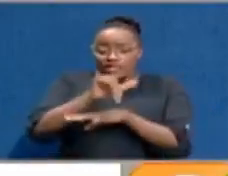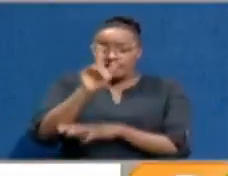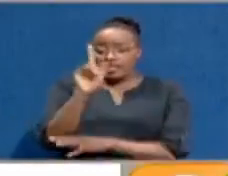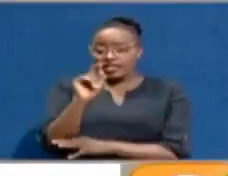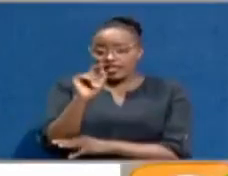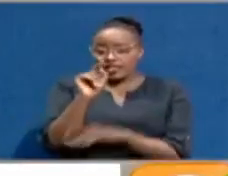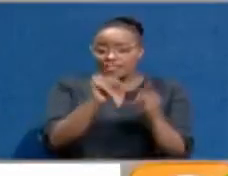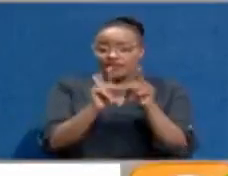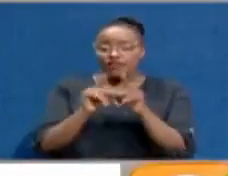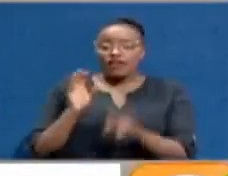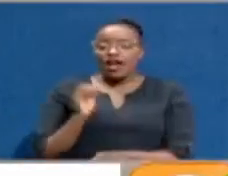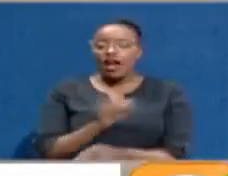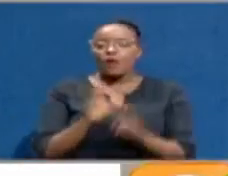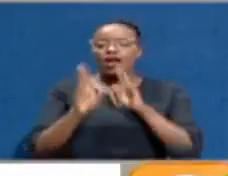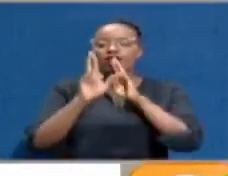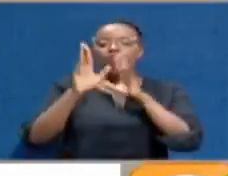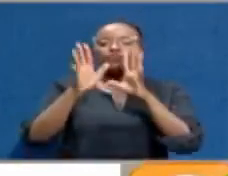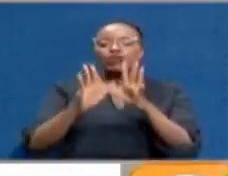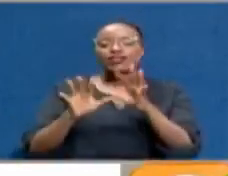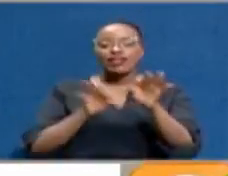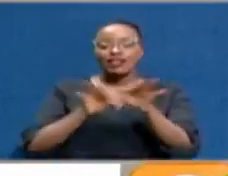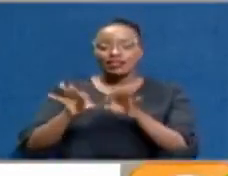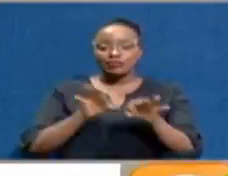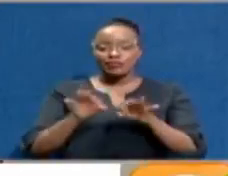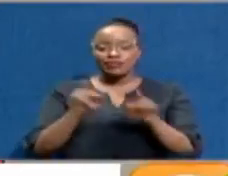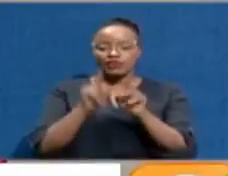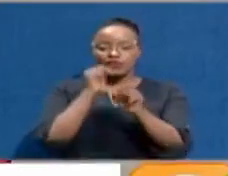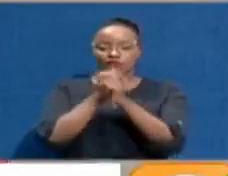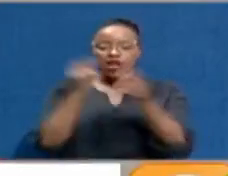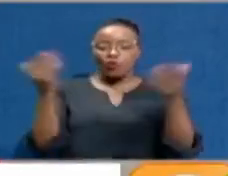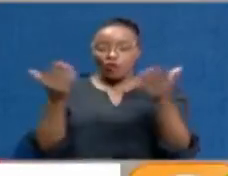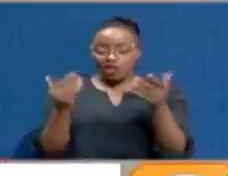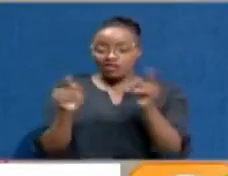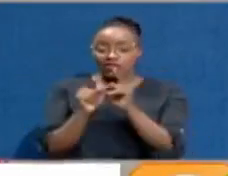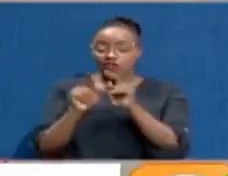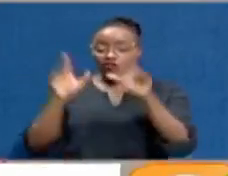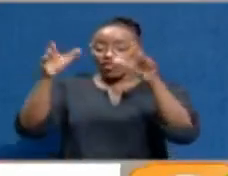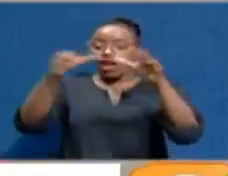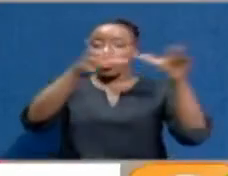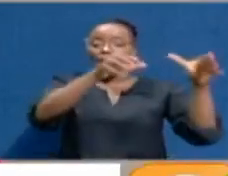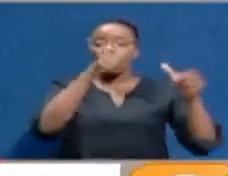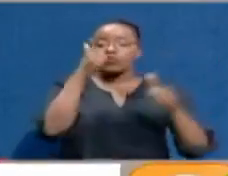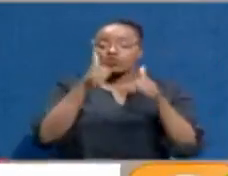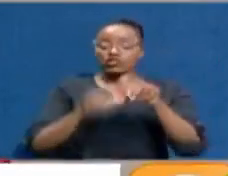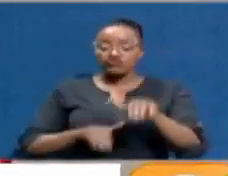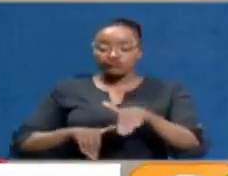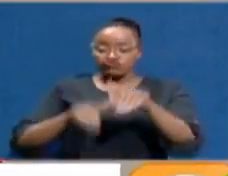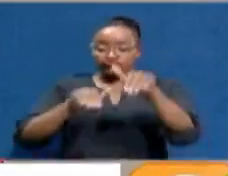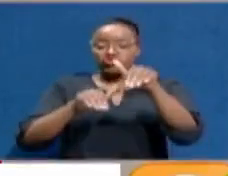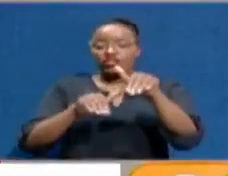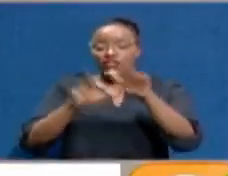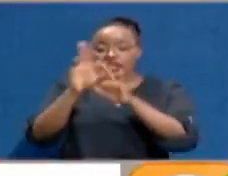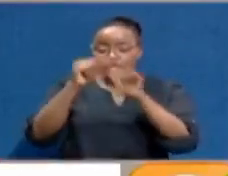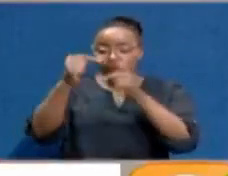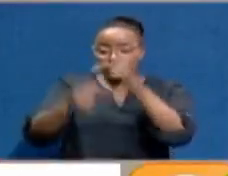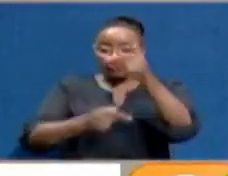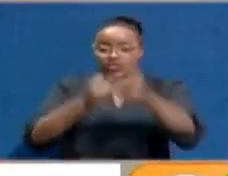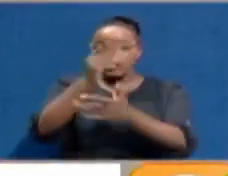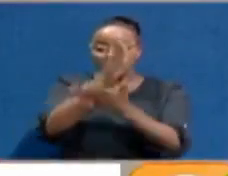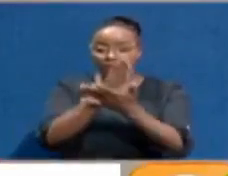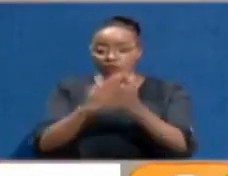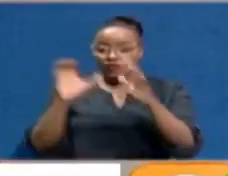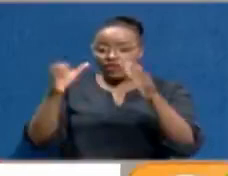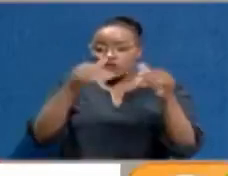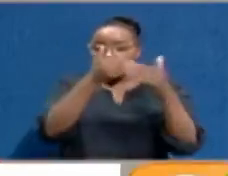But as Elphes Lagarde reports, all this was done at the expense of companies that followed due process. Some of which